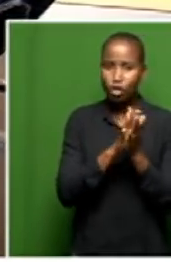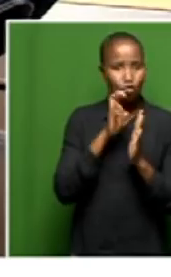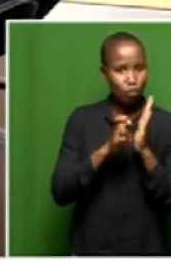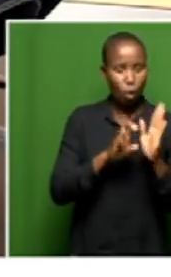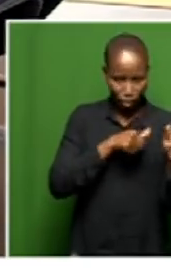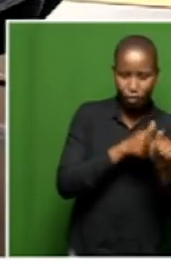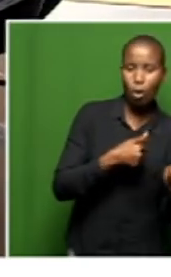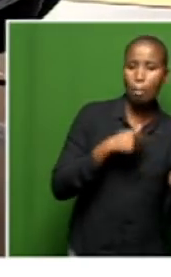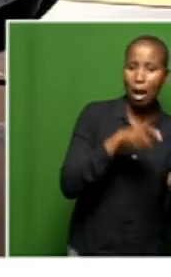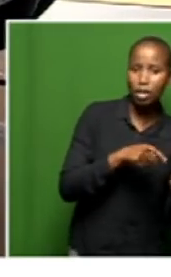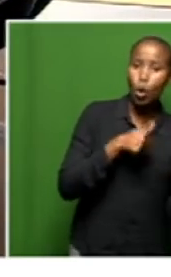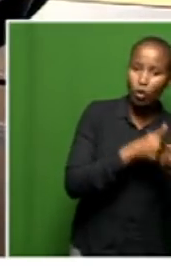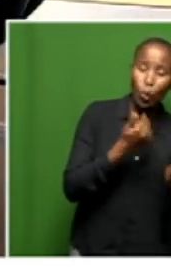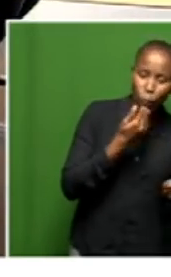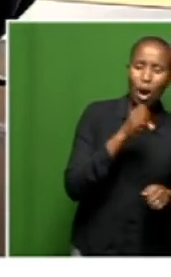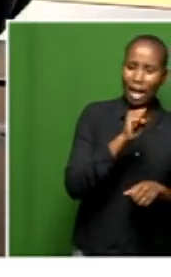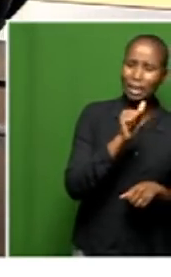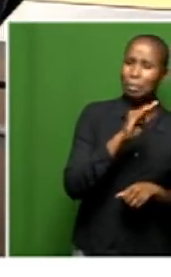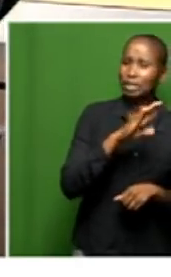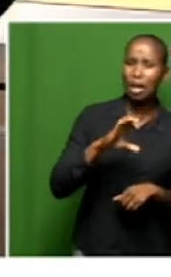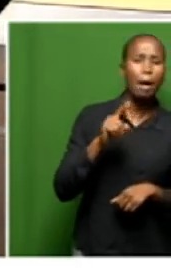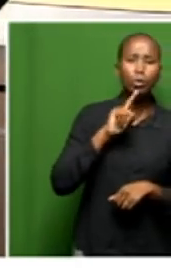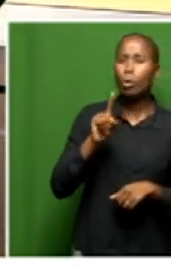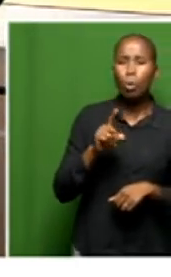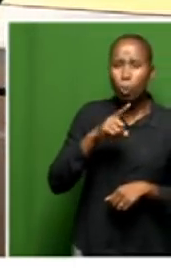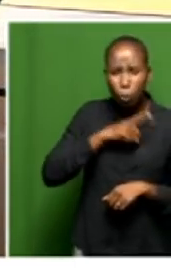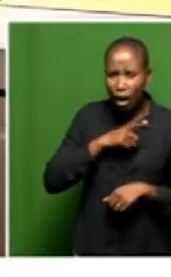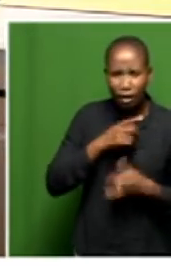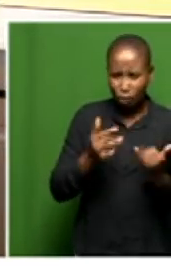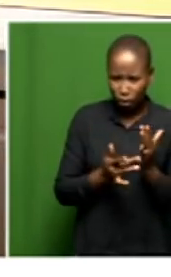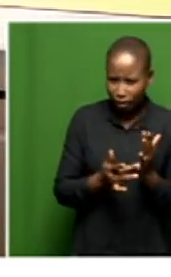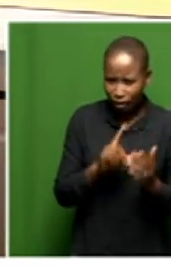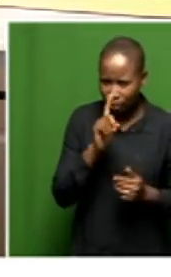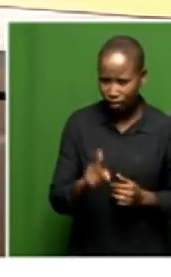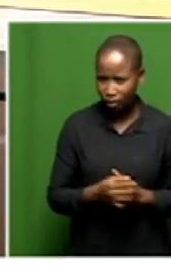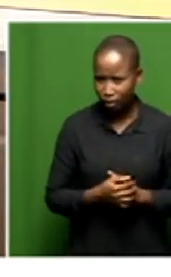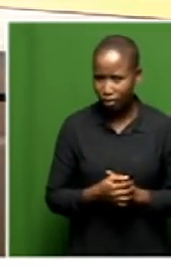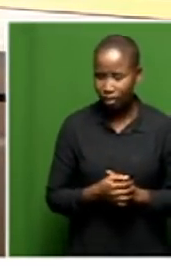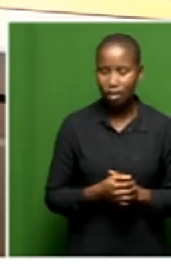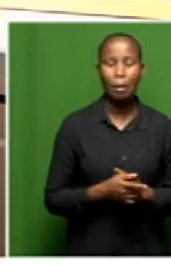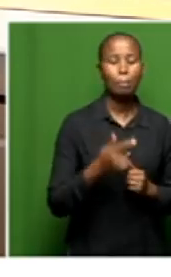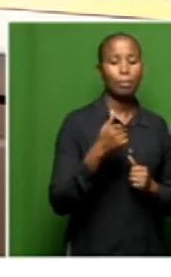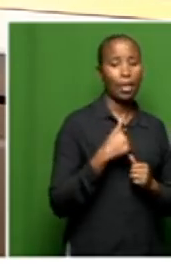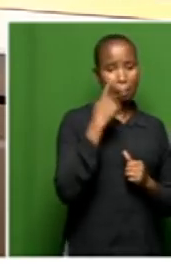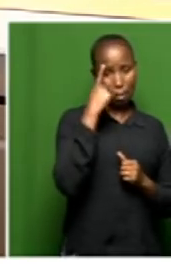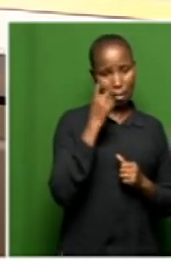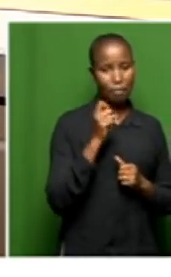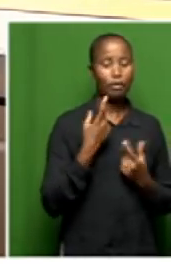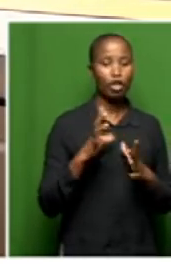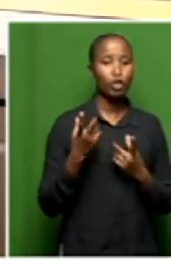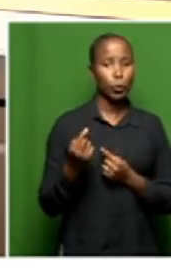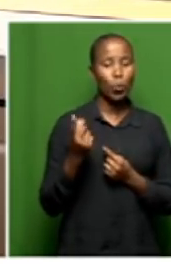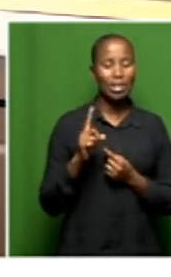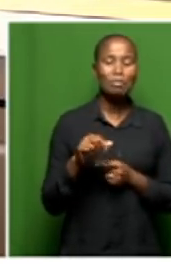apply. So why, then, is it technical? I believe that you do a training program,